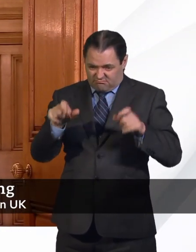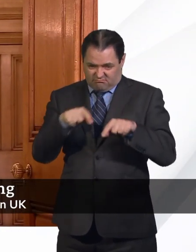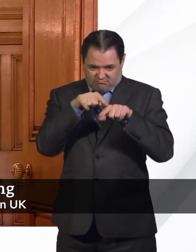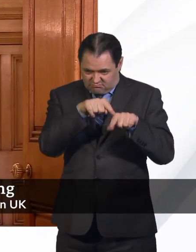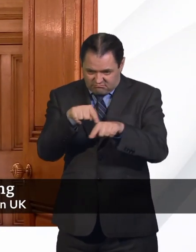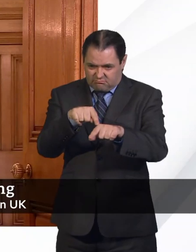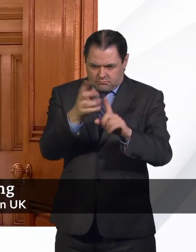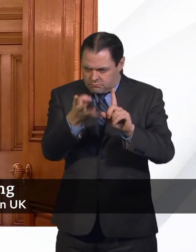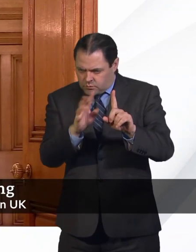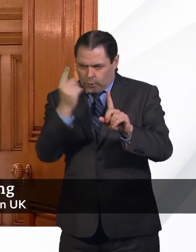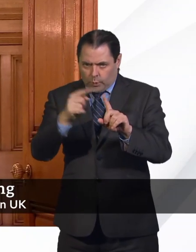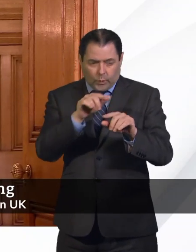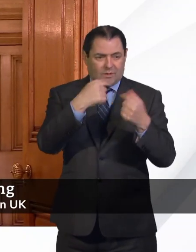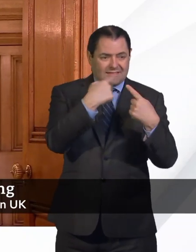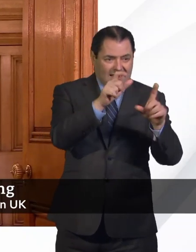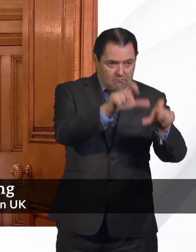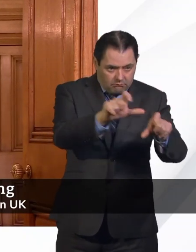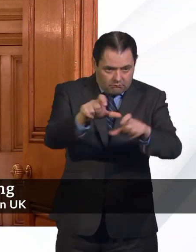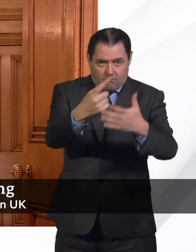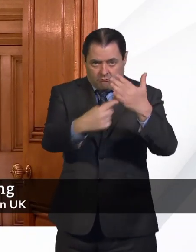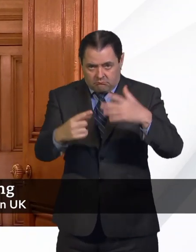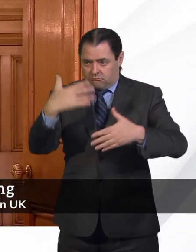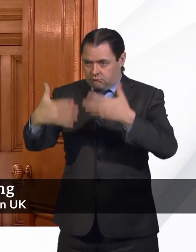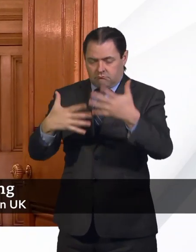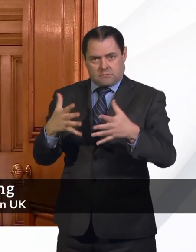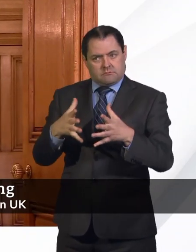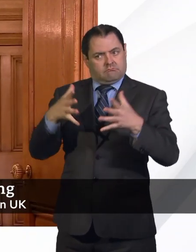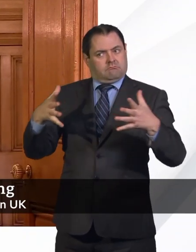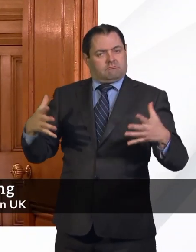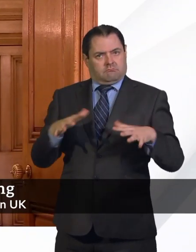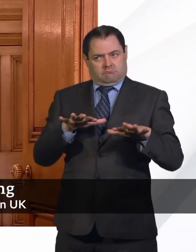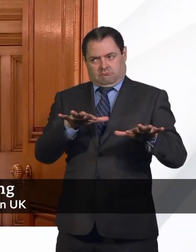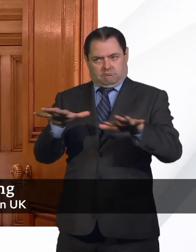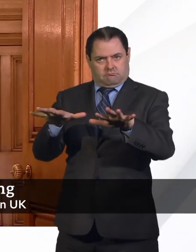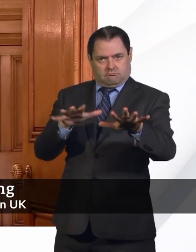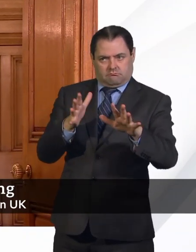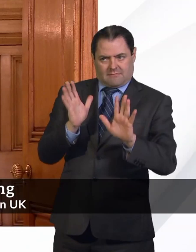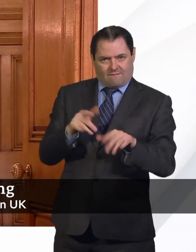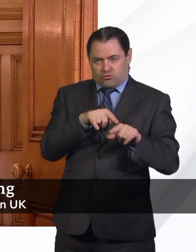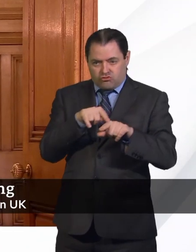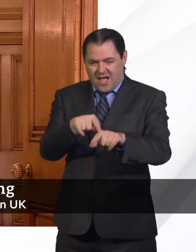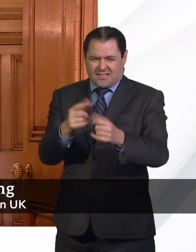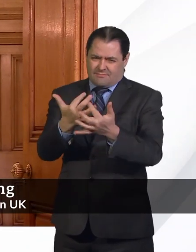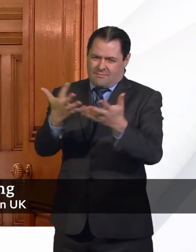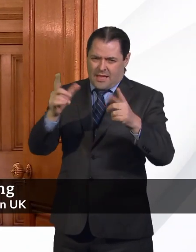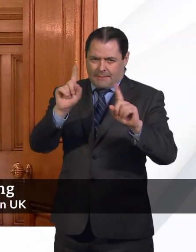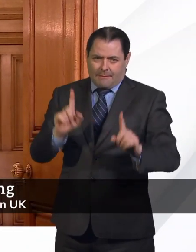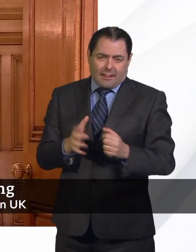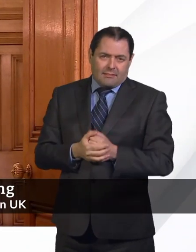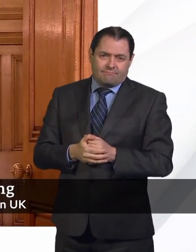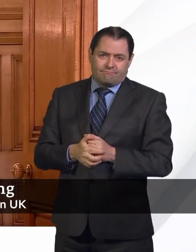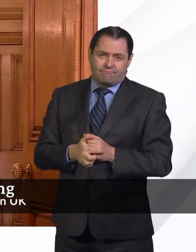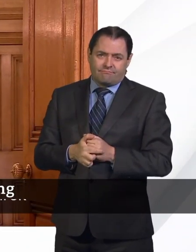a system that is big enough to be able to to to to trace as many of those who